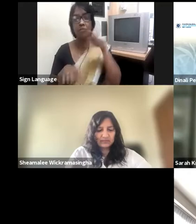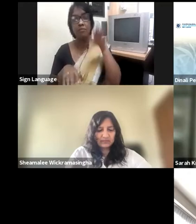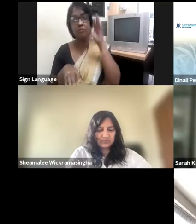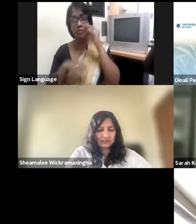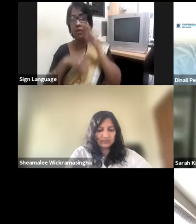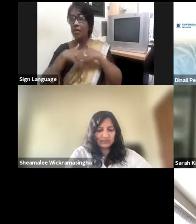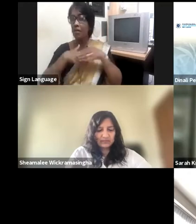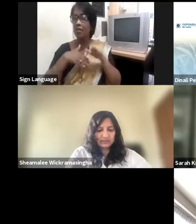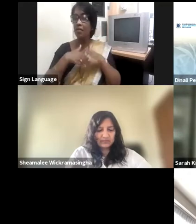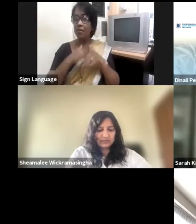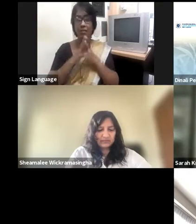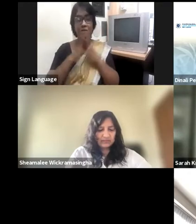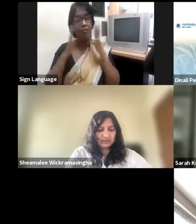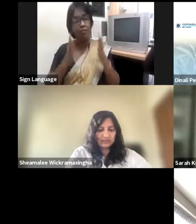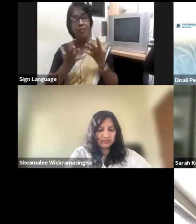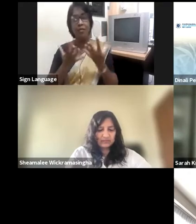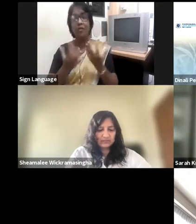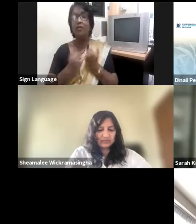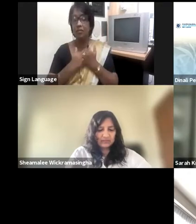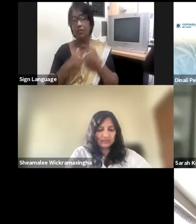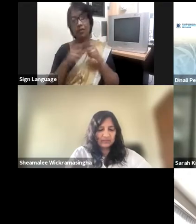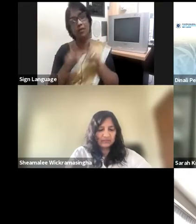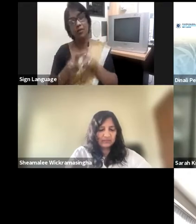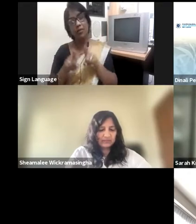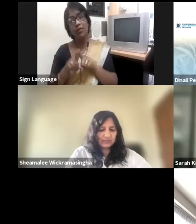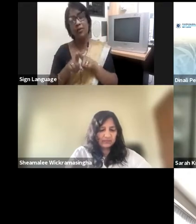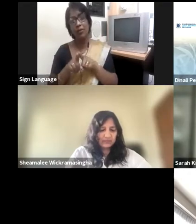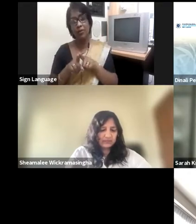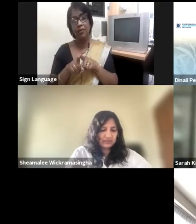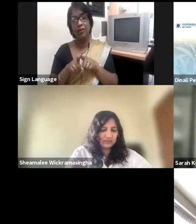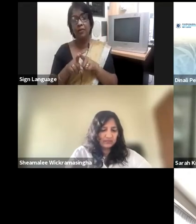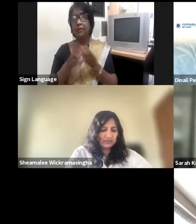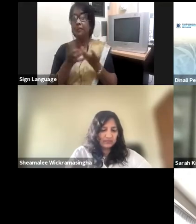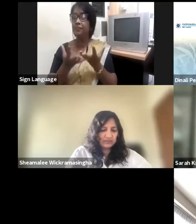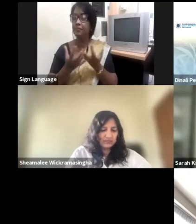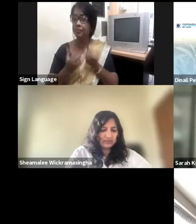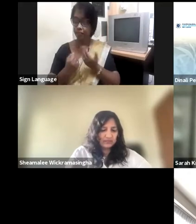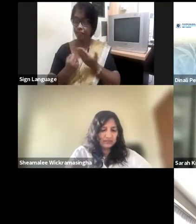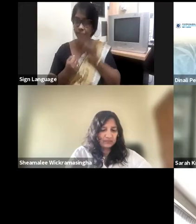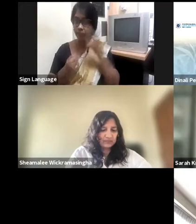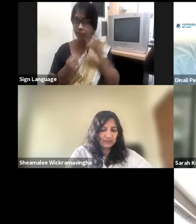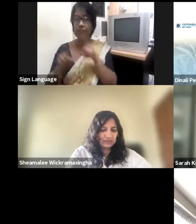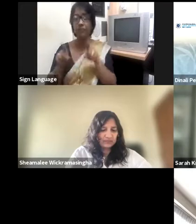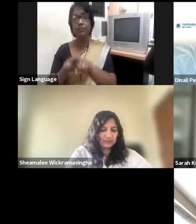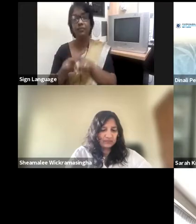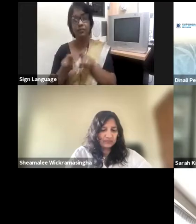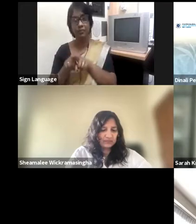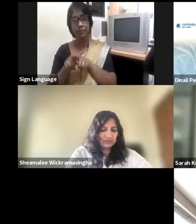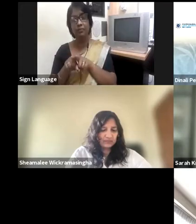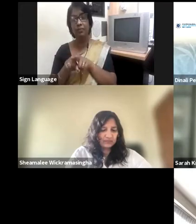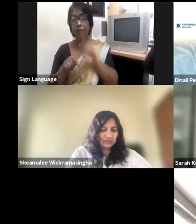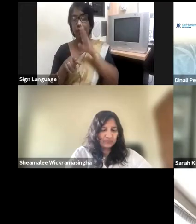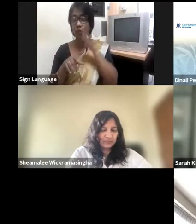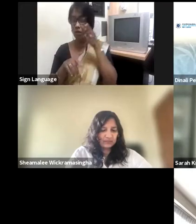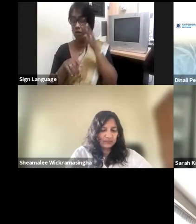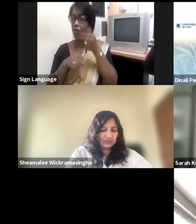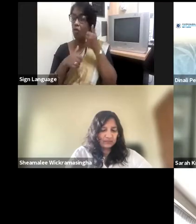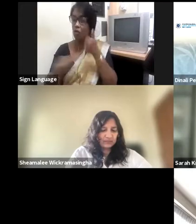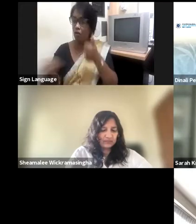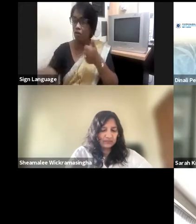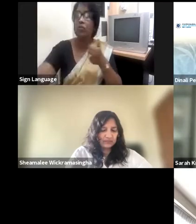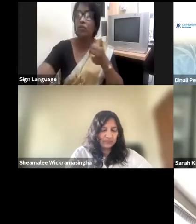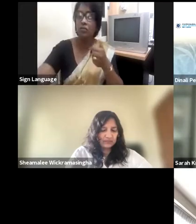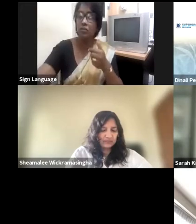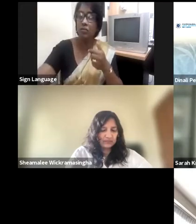our panelists and I really hope that for the audience this has given you some nuggets, some takeaways of changes